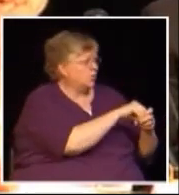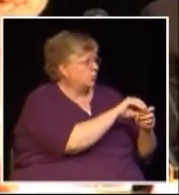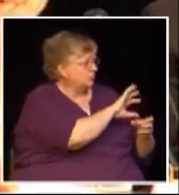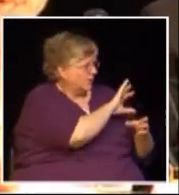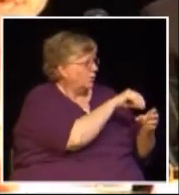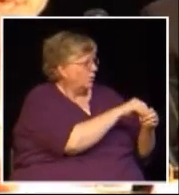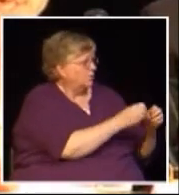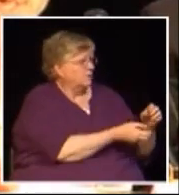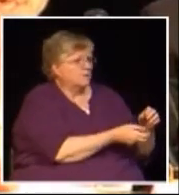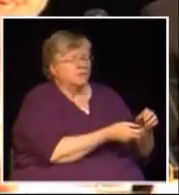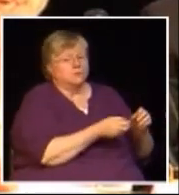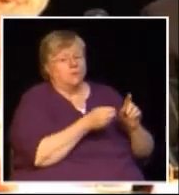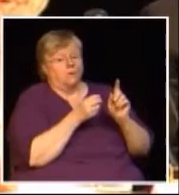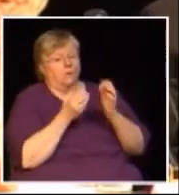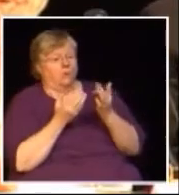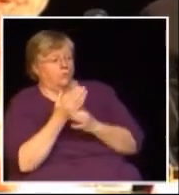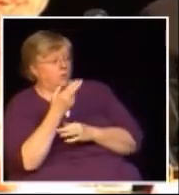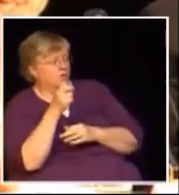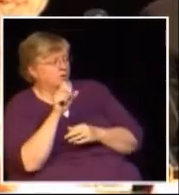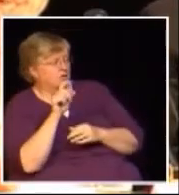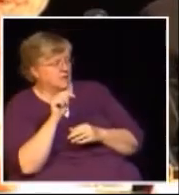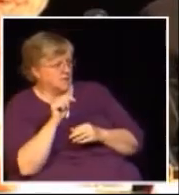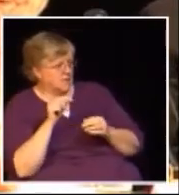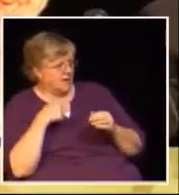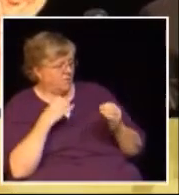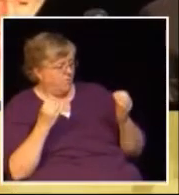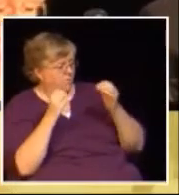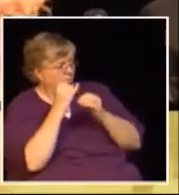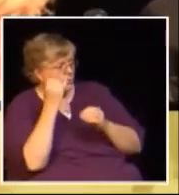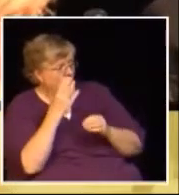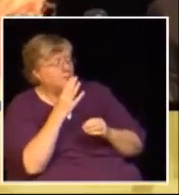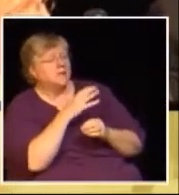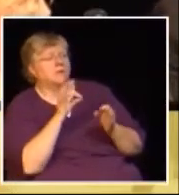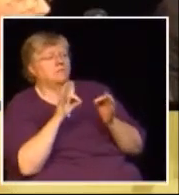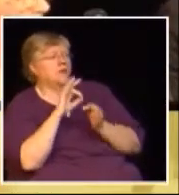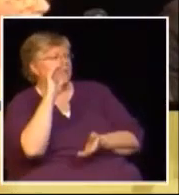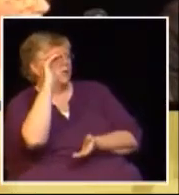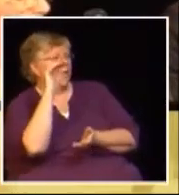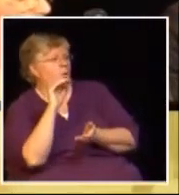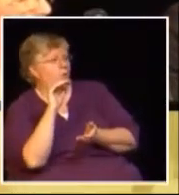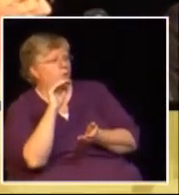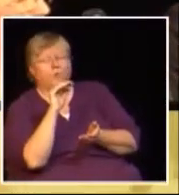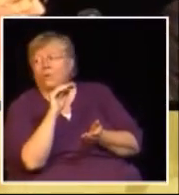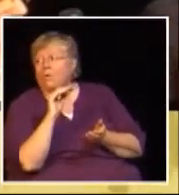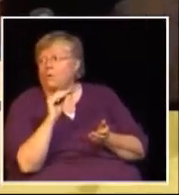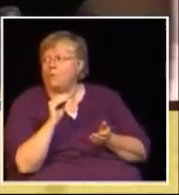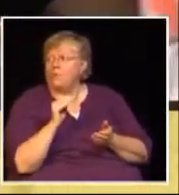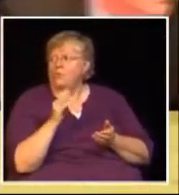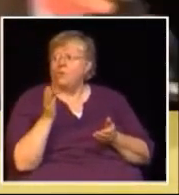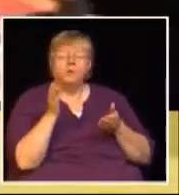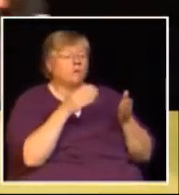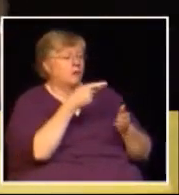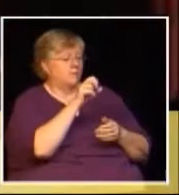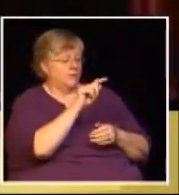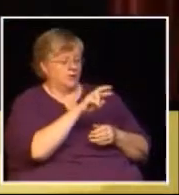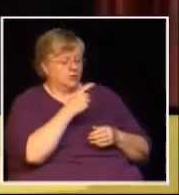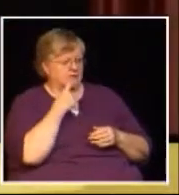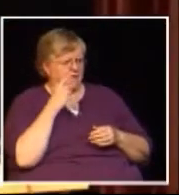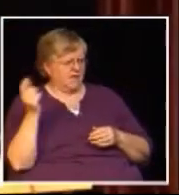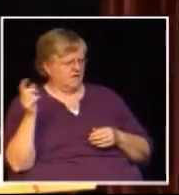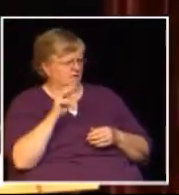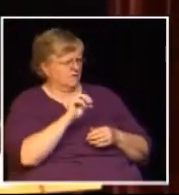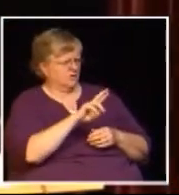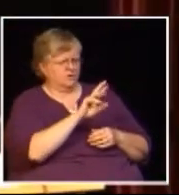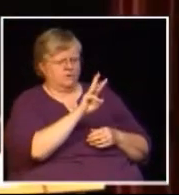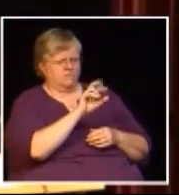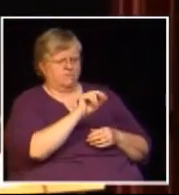savings either through more jobs or through lower prices Mr. Vanderzam's speech was very emotional I